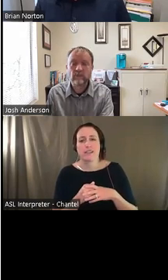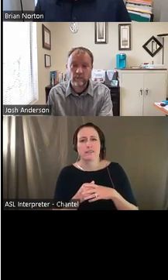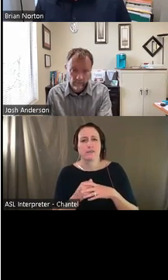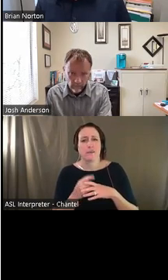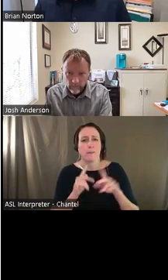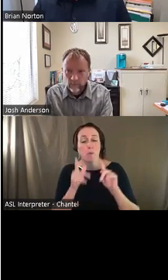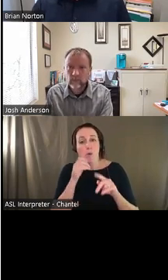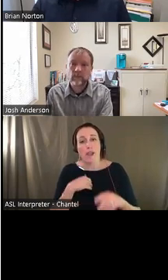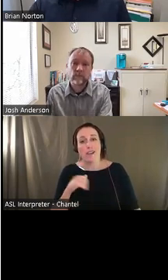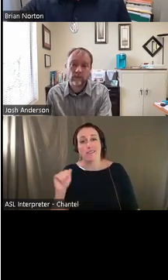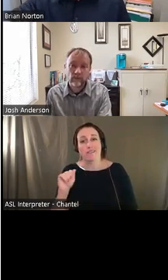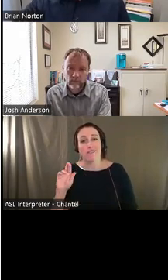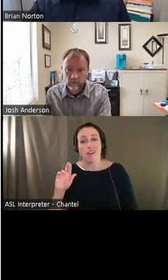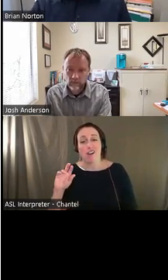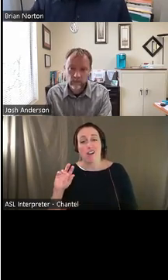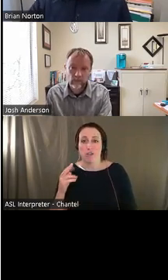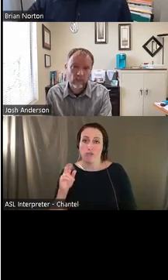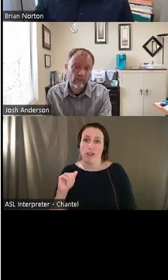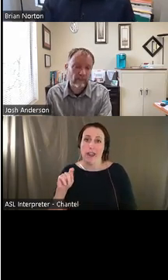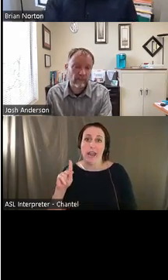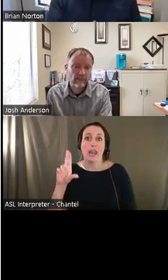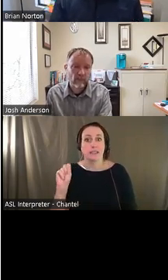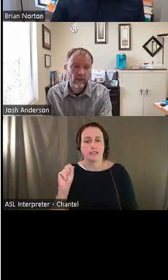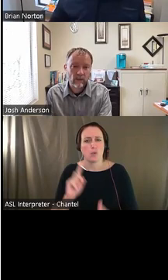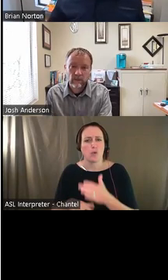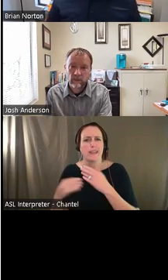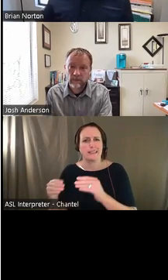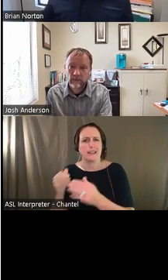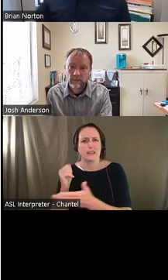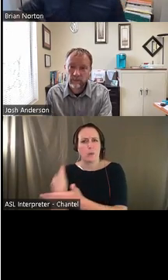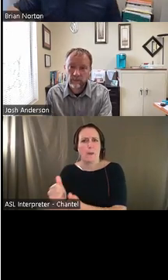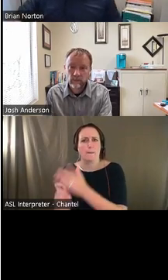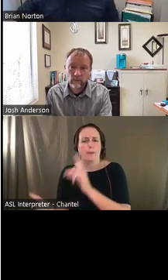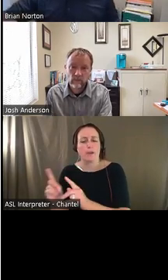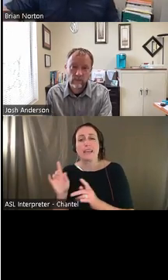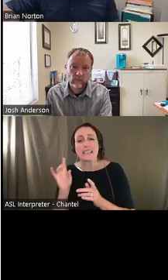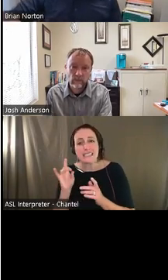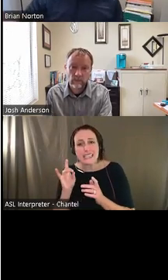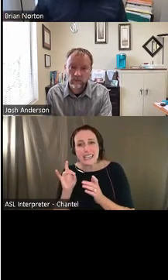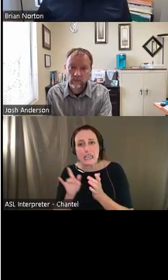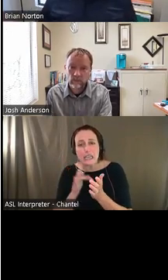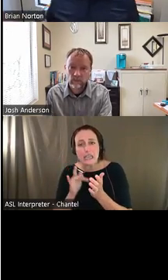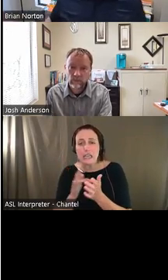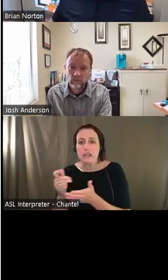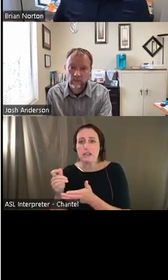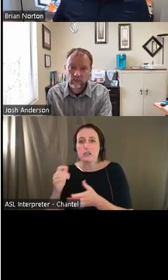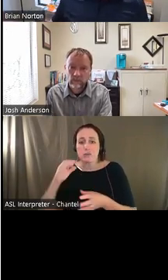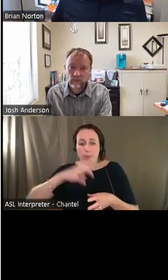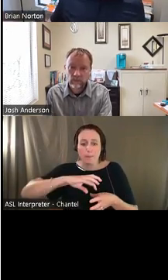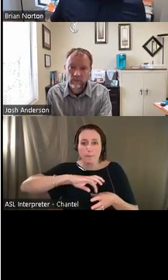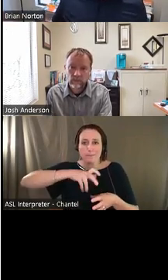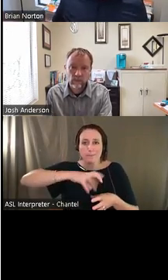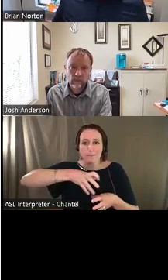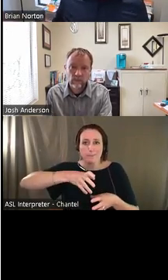I think about that and what are they using to be able to open those things? A lot of times it's something sticky to be able to grab onto the cap to help you turn. Um,